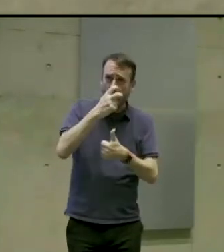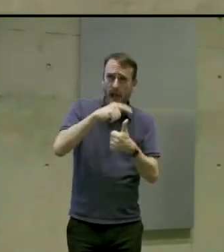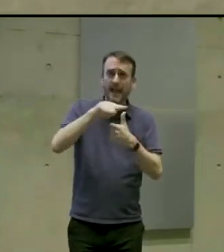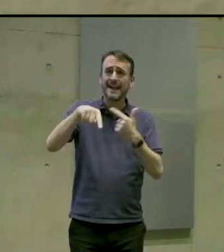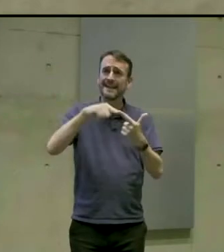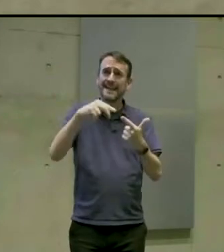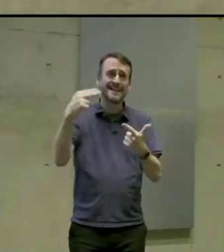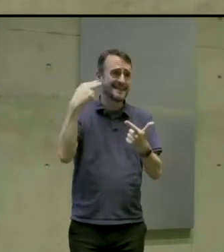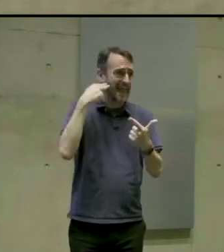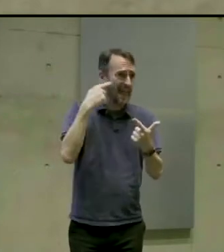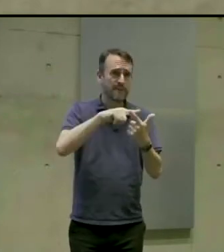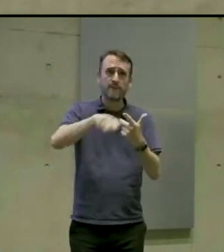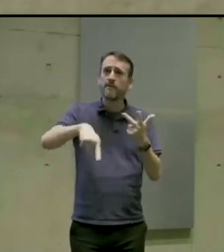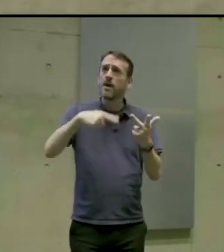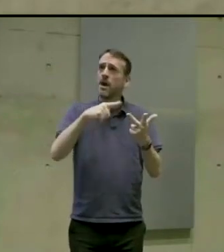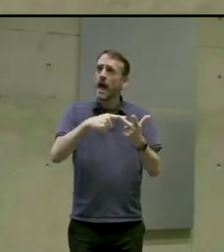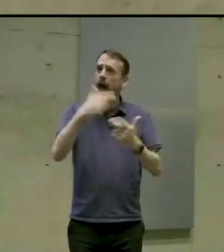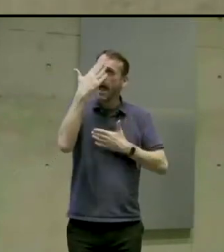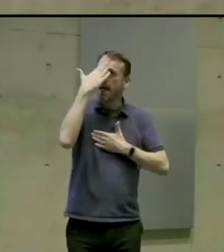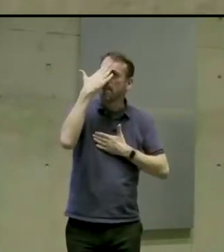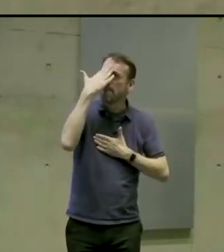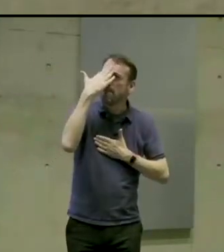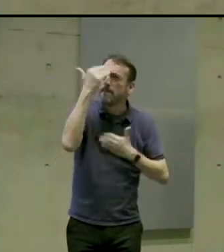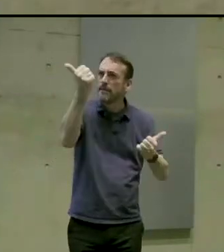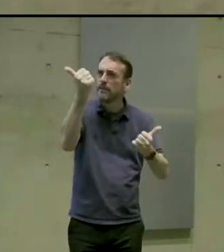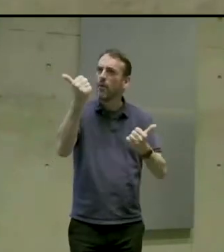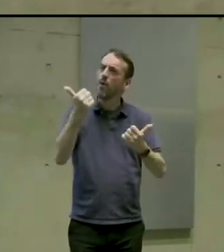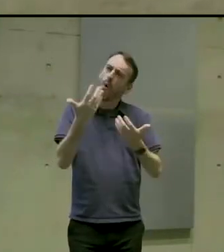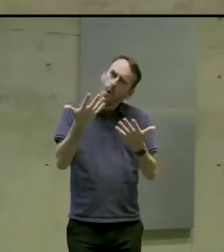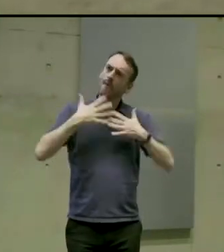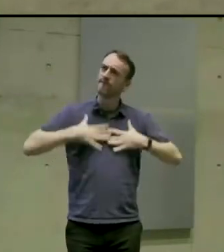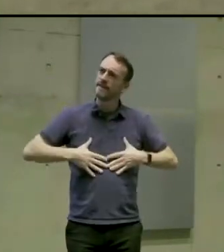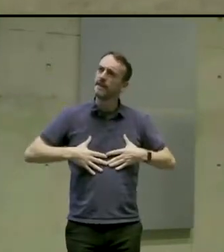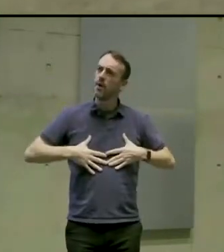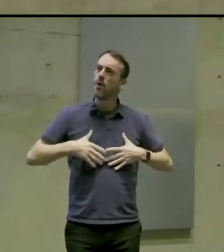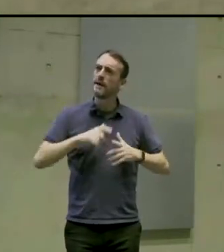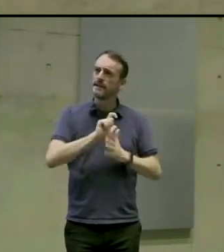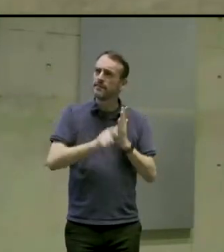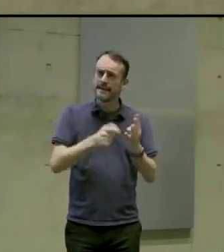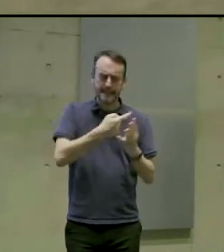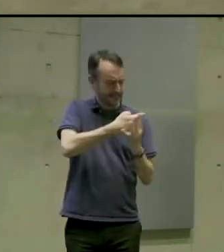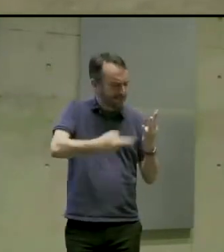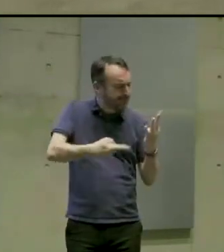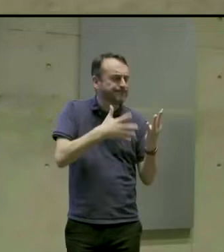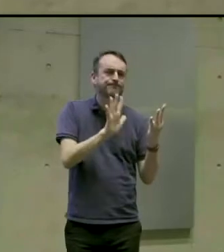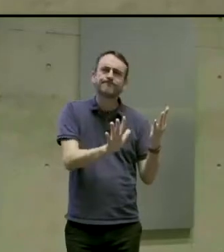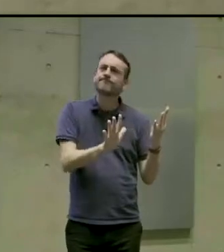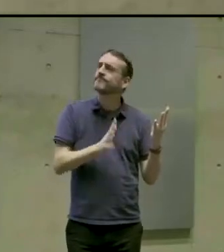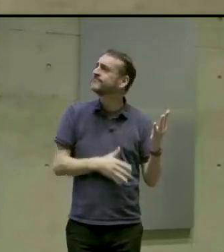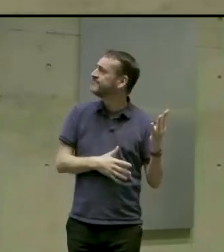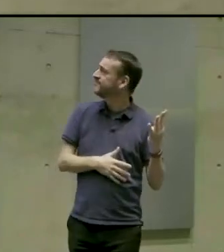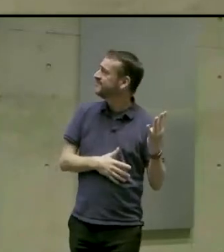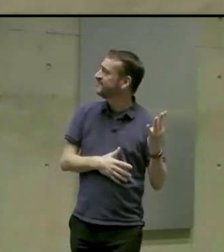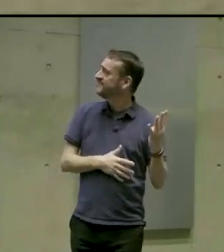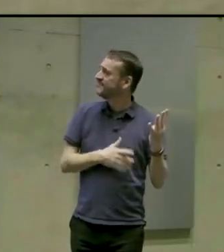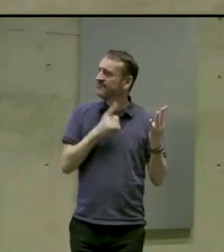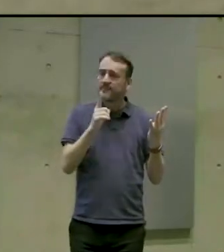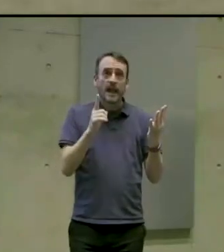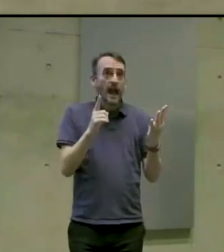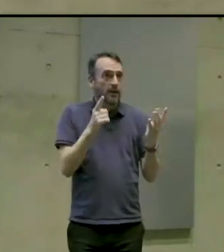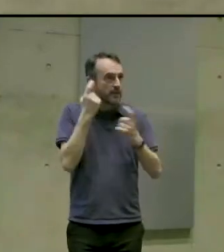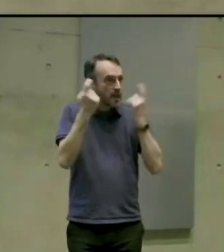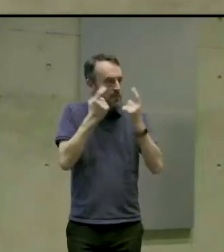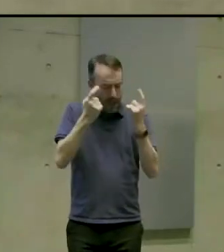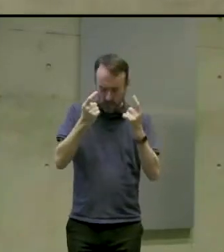disabilities to try to remove barriers from games and sort of to push the boundaries of sort of what's possible